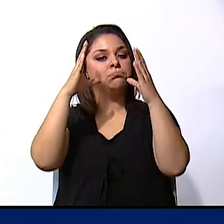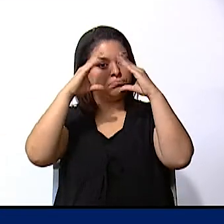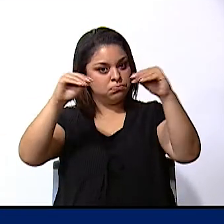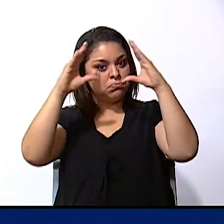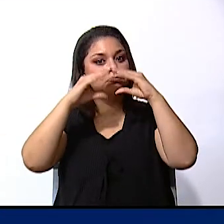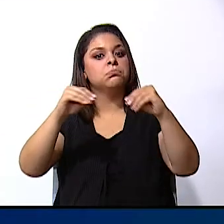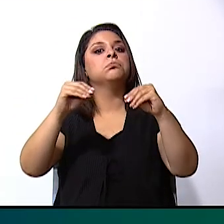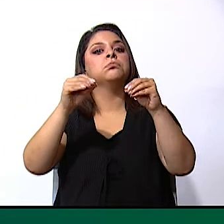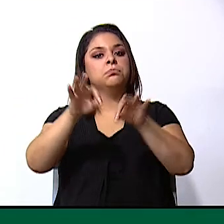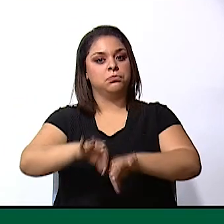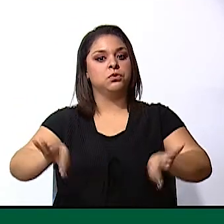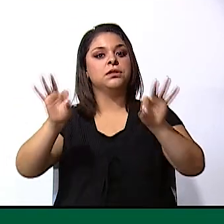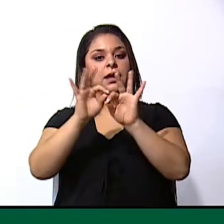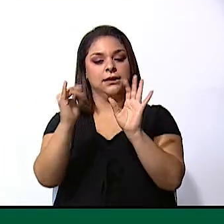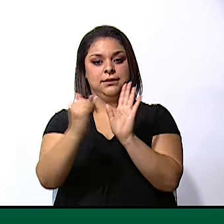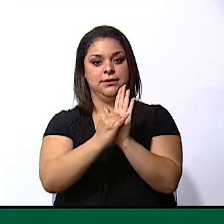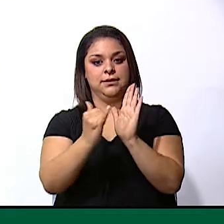that